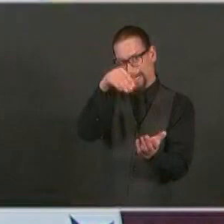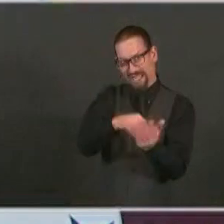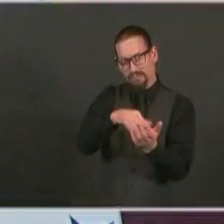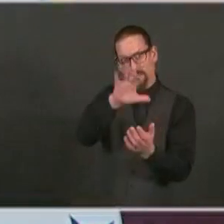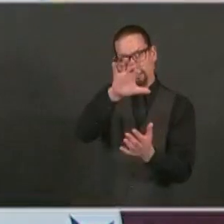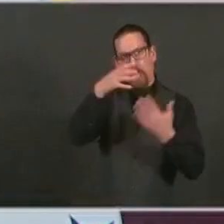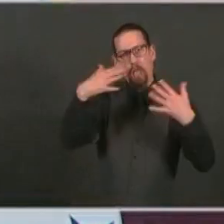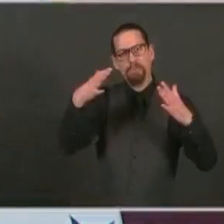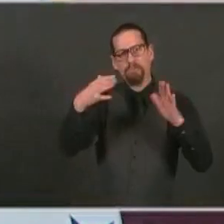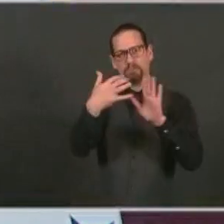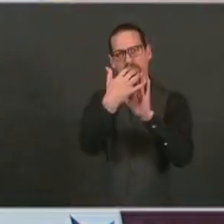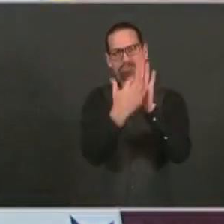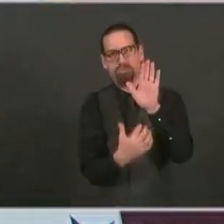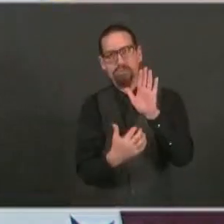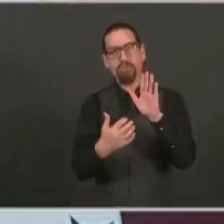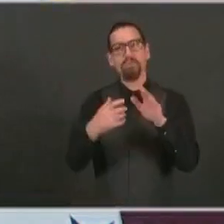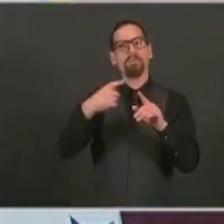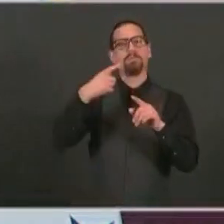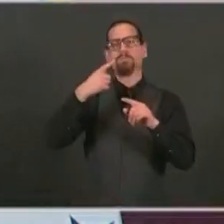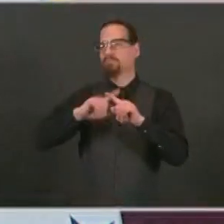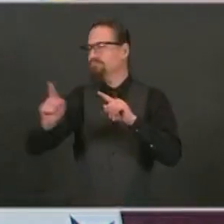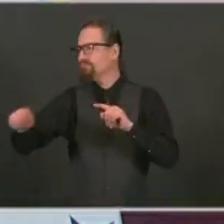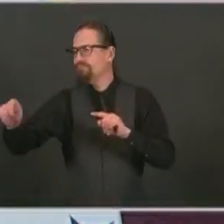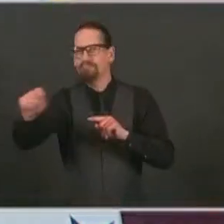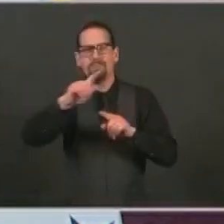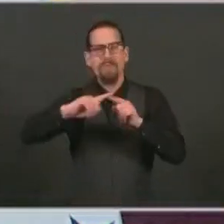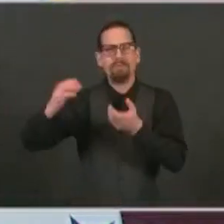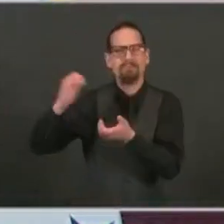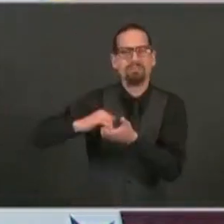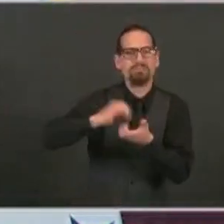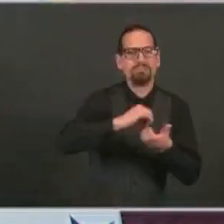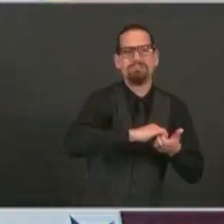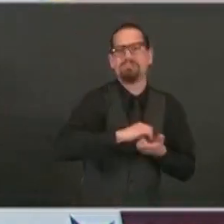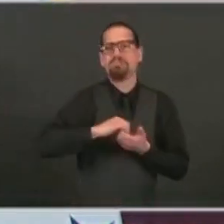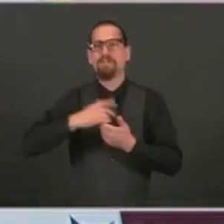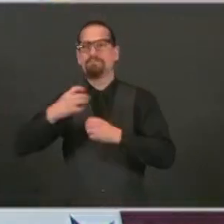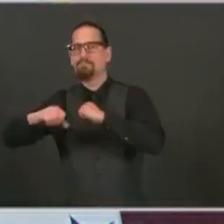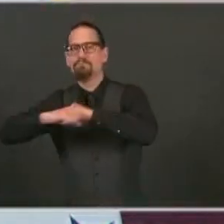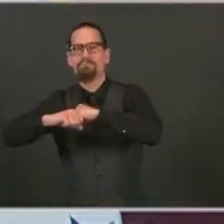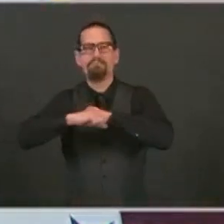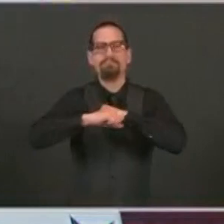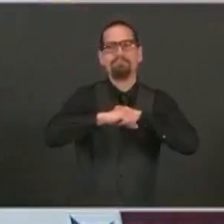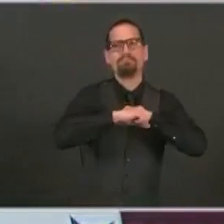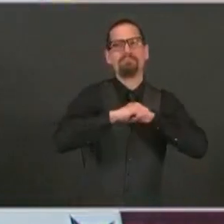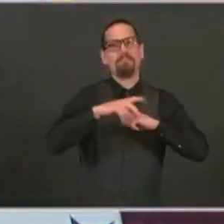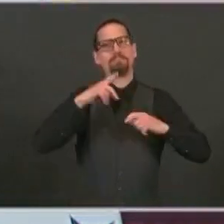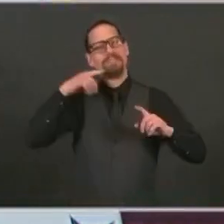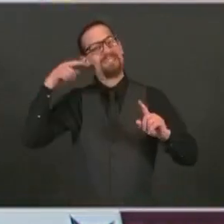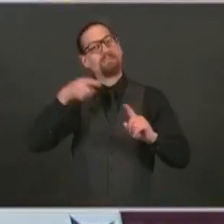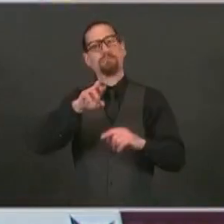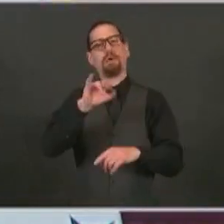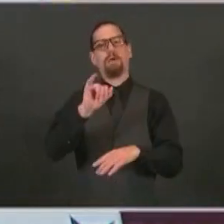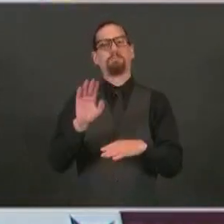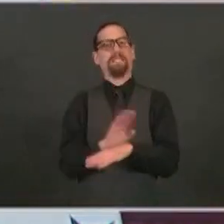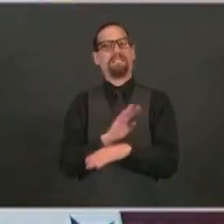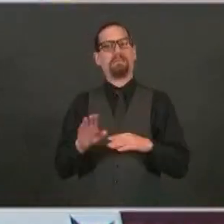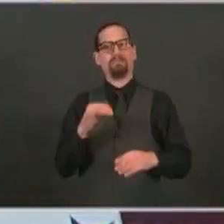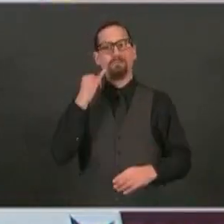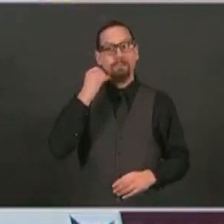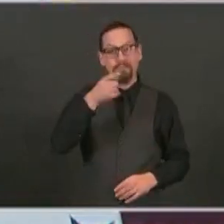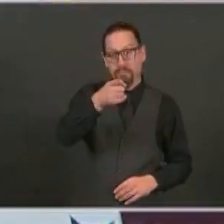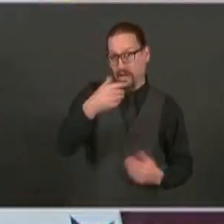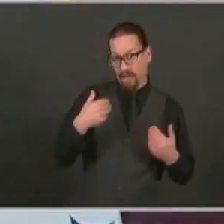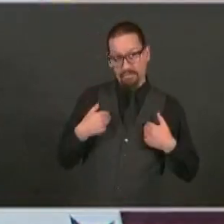bureaus are joining forces with us to get the word out. So if you are lucky enough to have the money to go